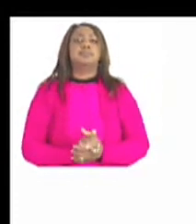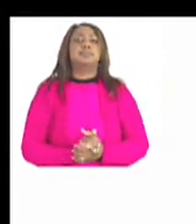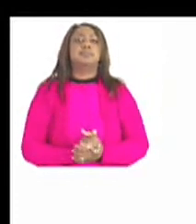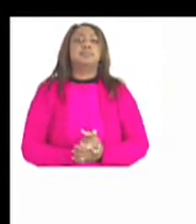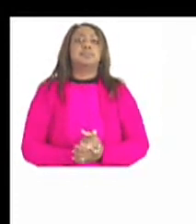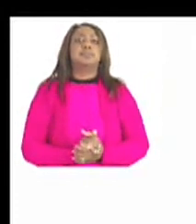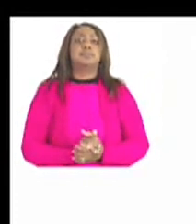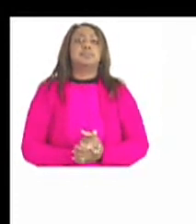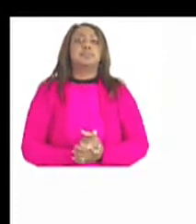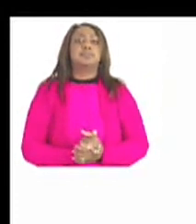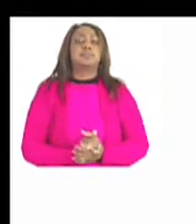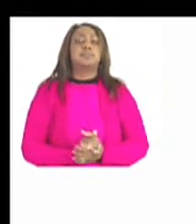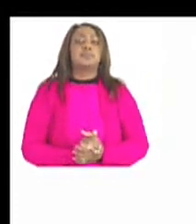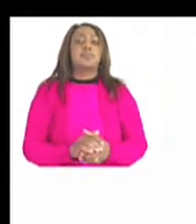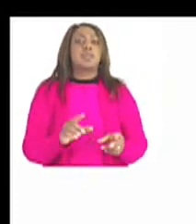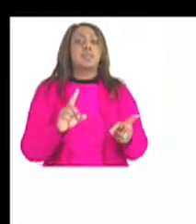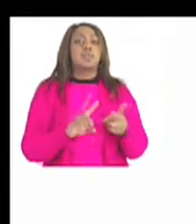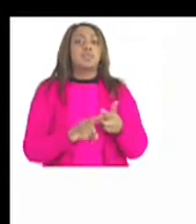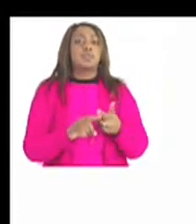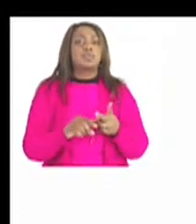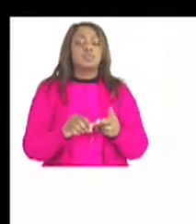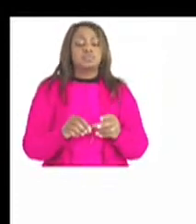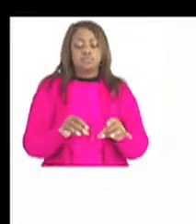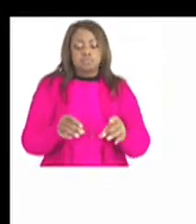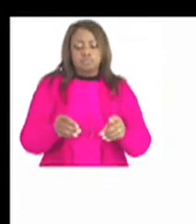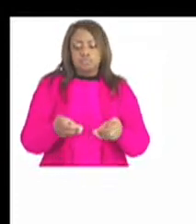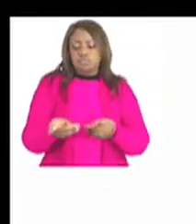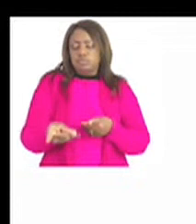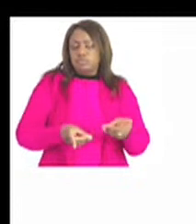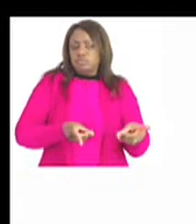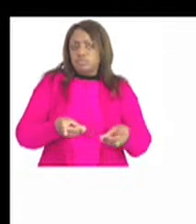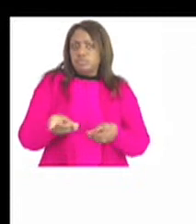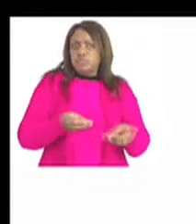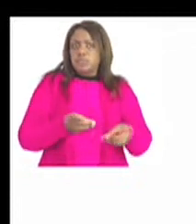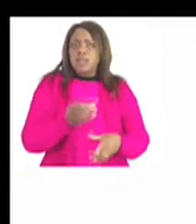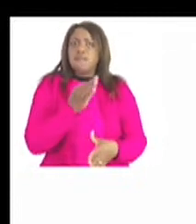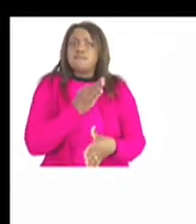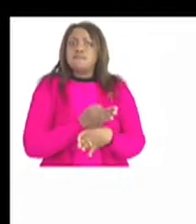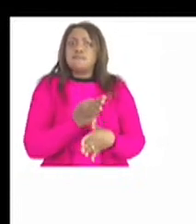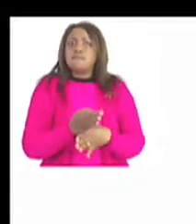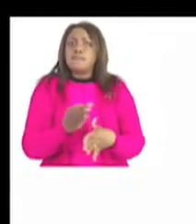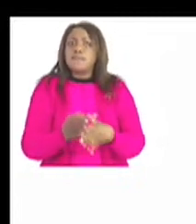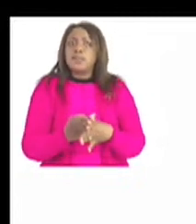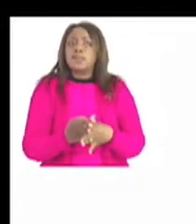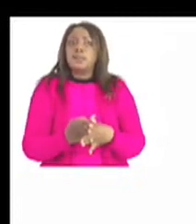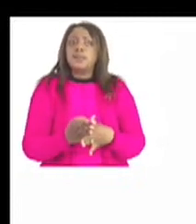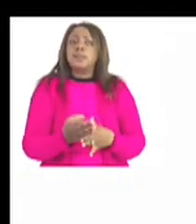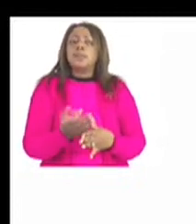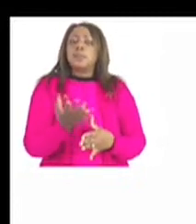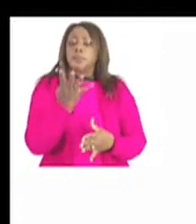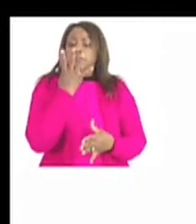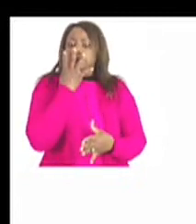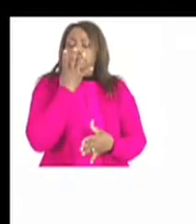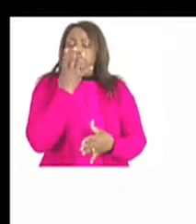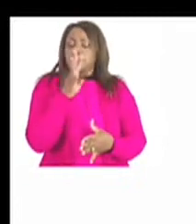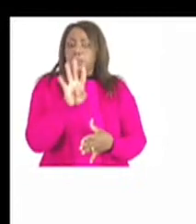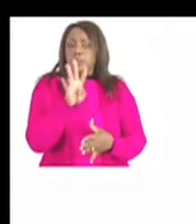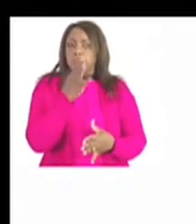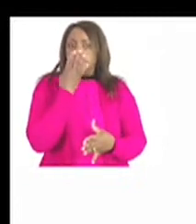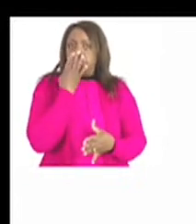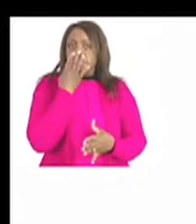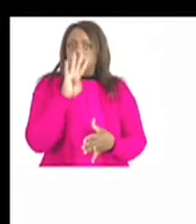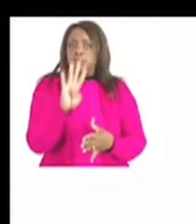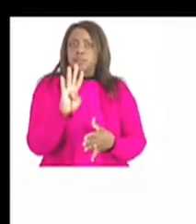describe the basic function of letter a which is respiratory system and then